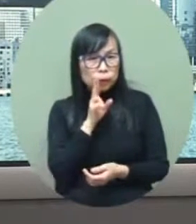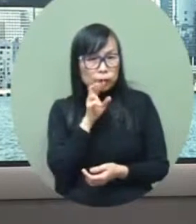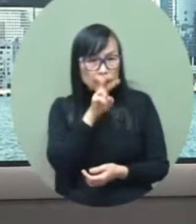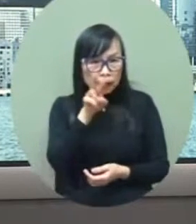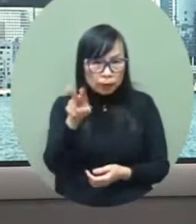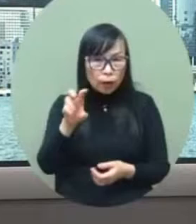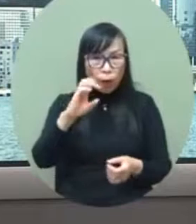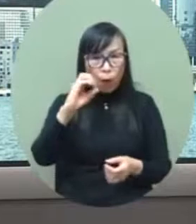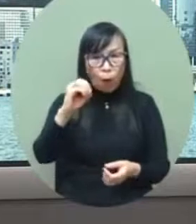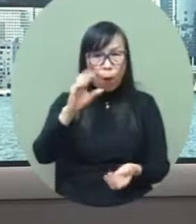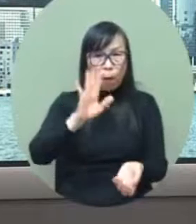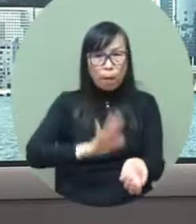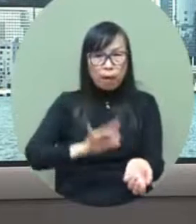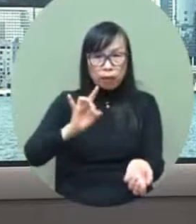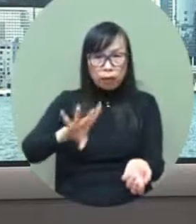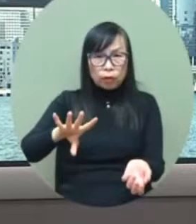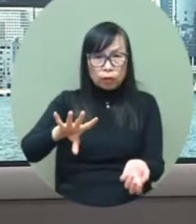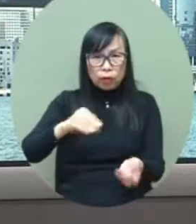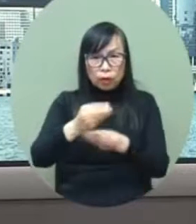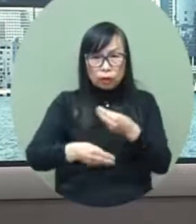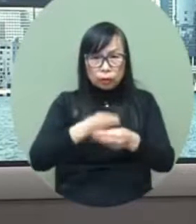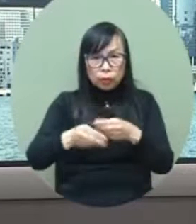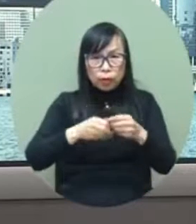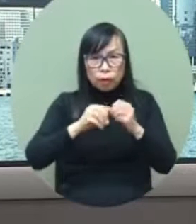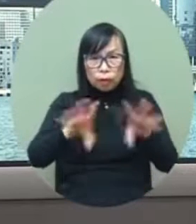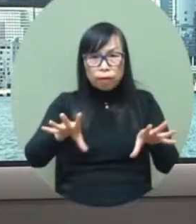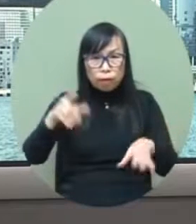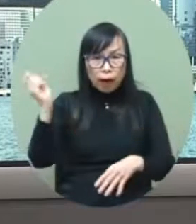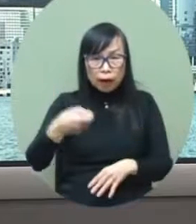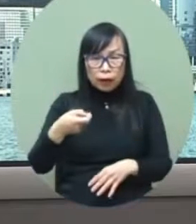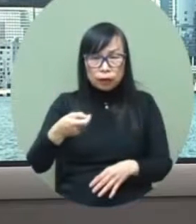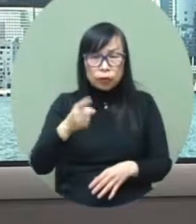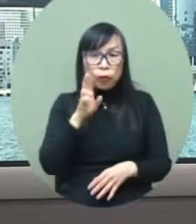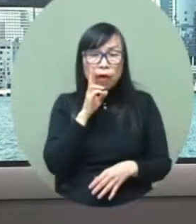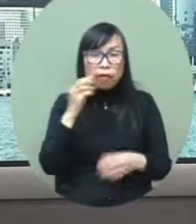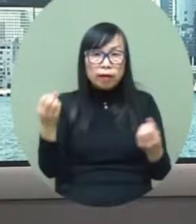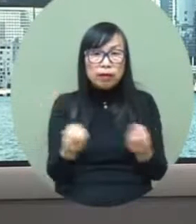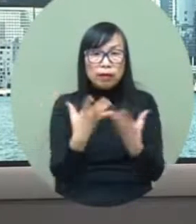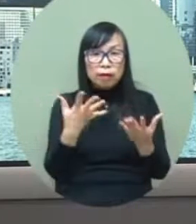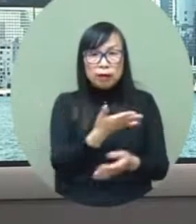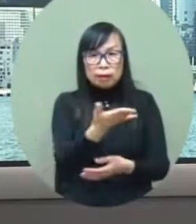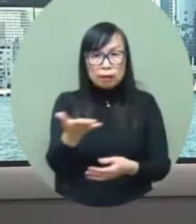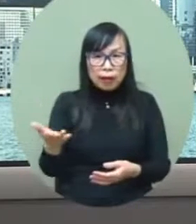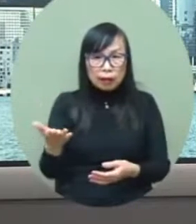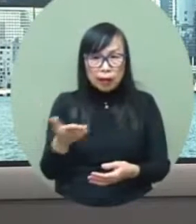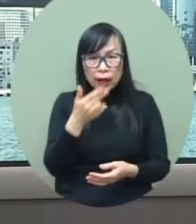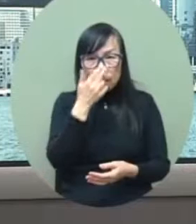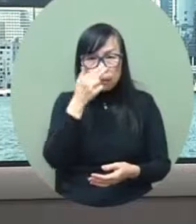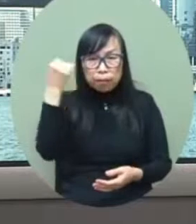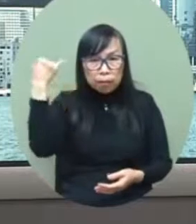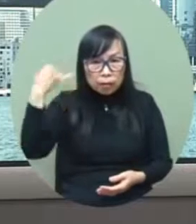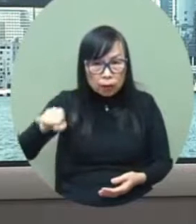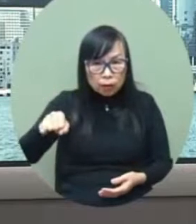enhancing safety margins matter because of this omicron is transmitted very quickly